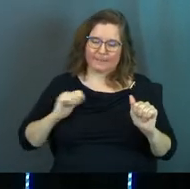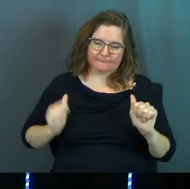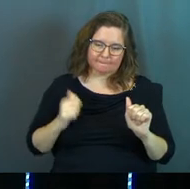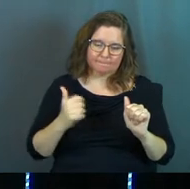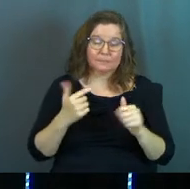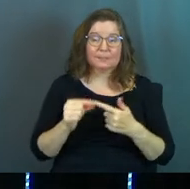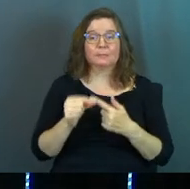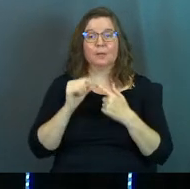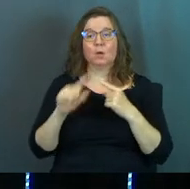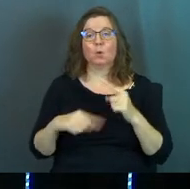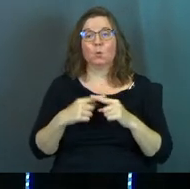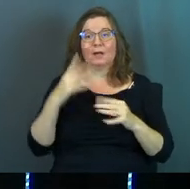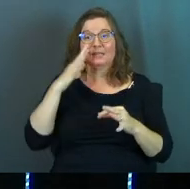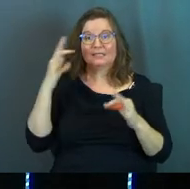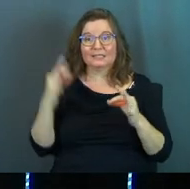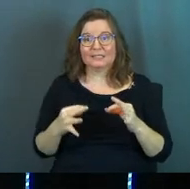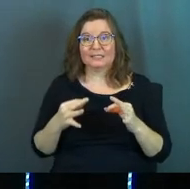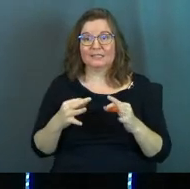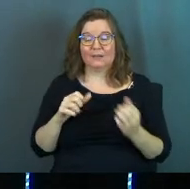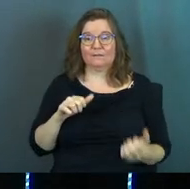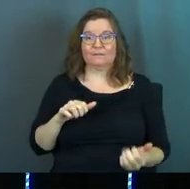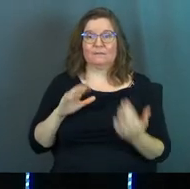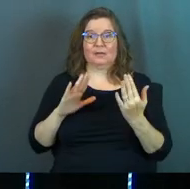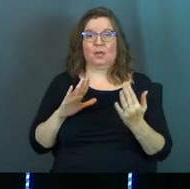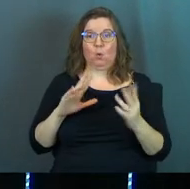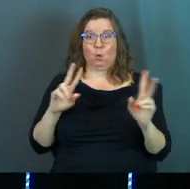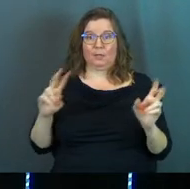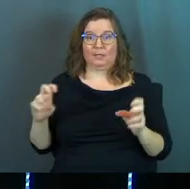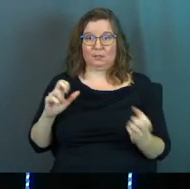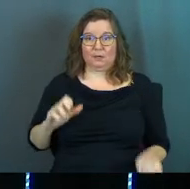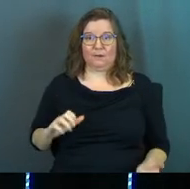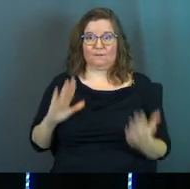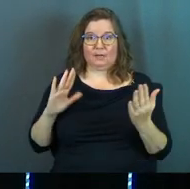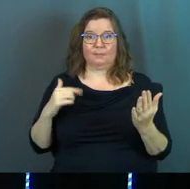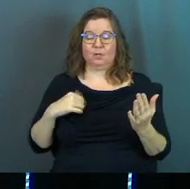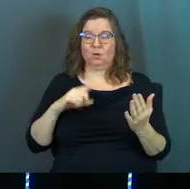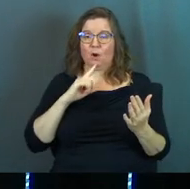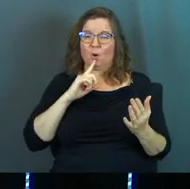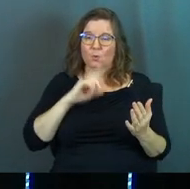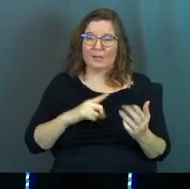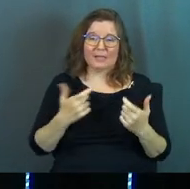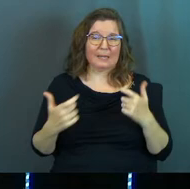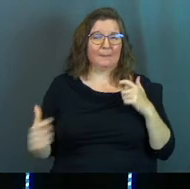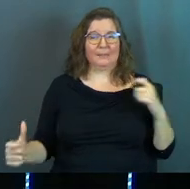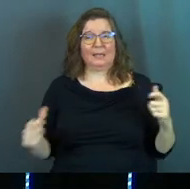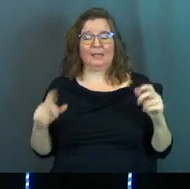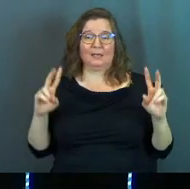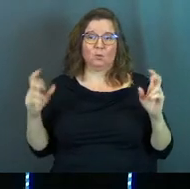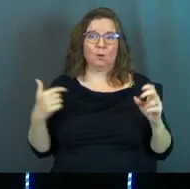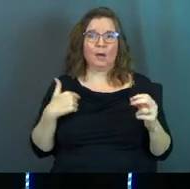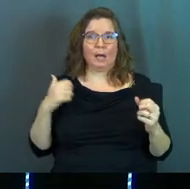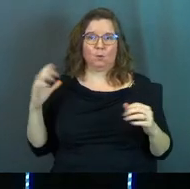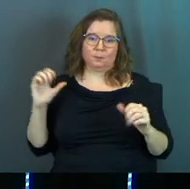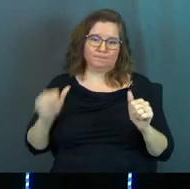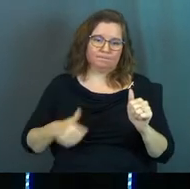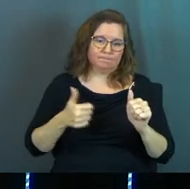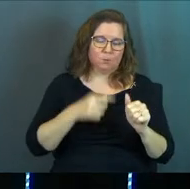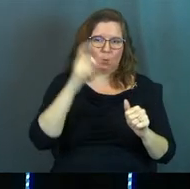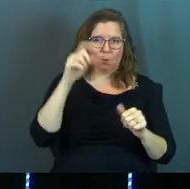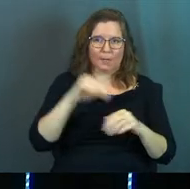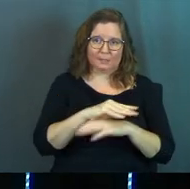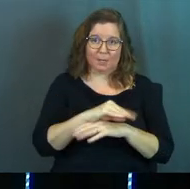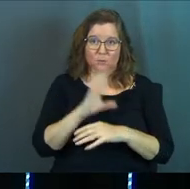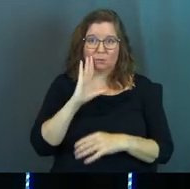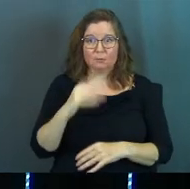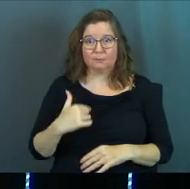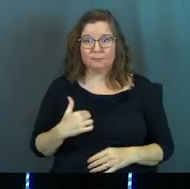go after, especially when the decisions facing me or the issues that are facing me are really big issues. I'm going to go after wise